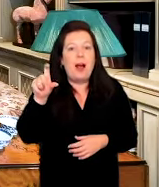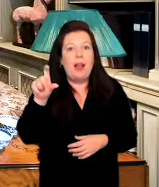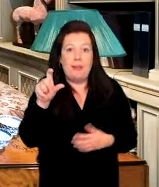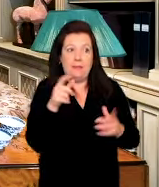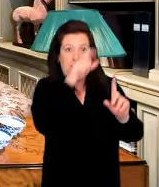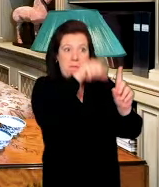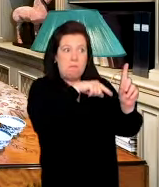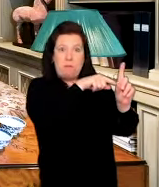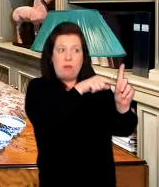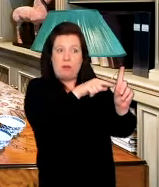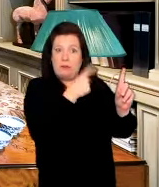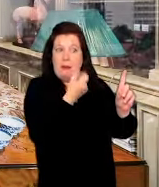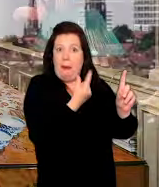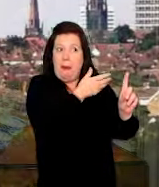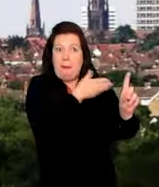more than they can chew.